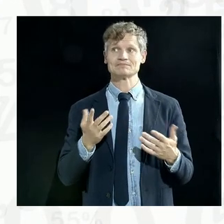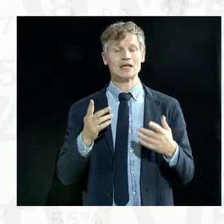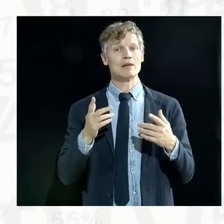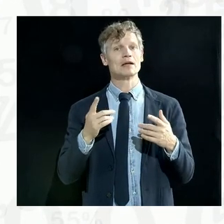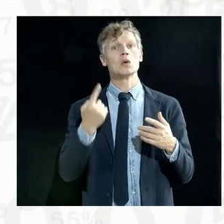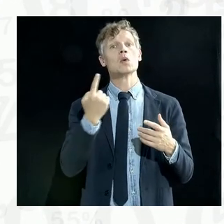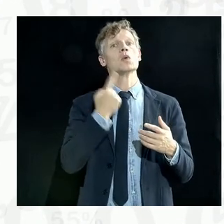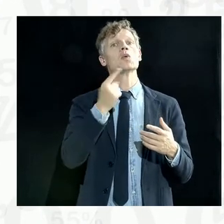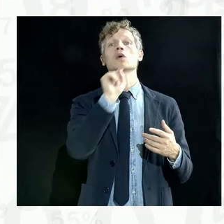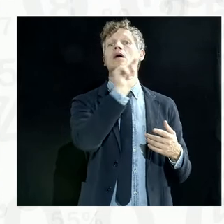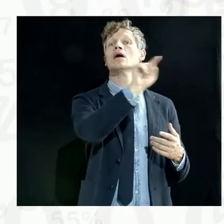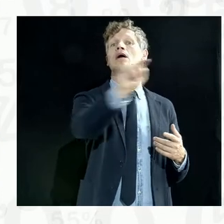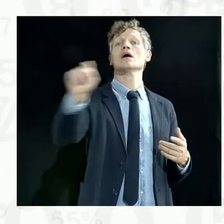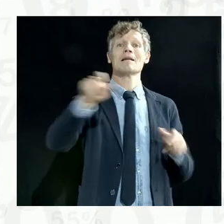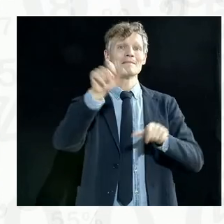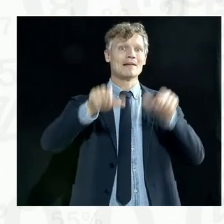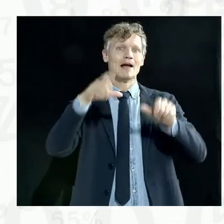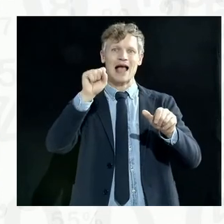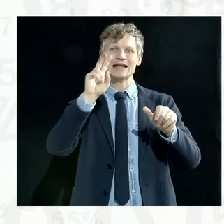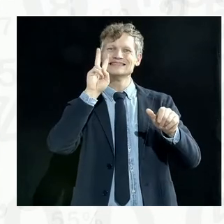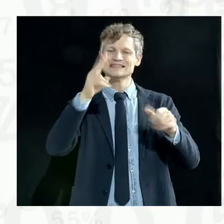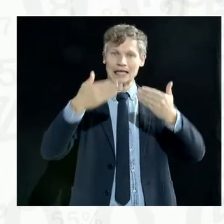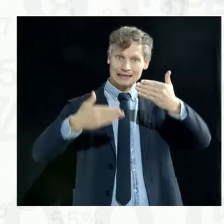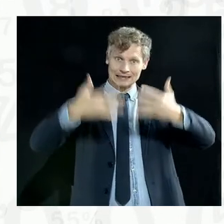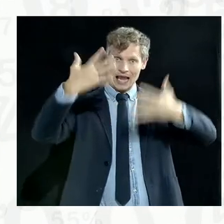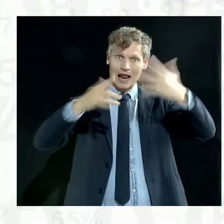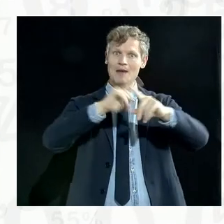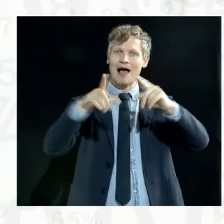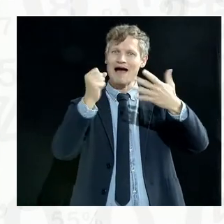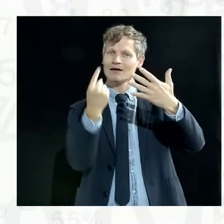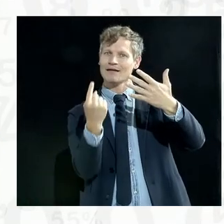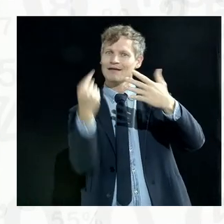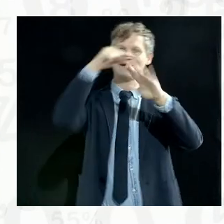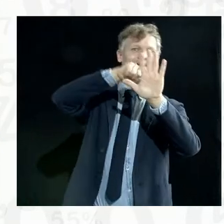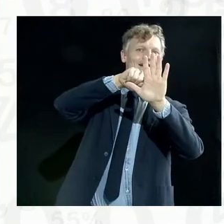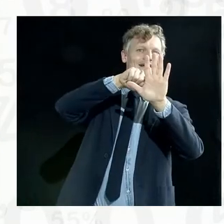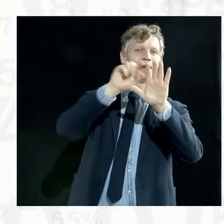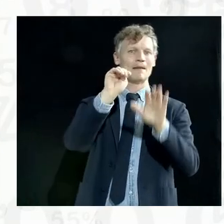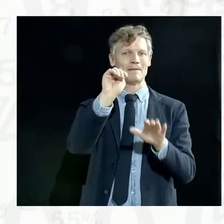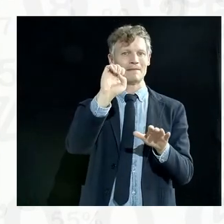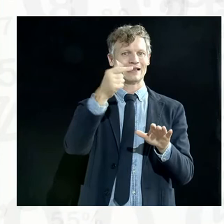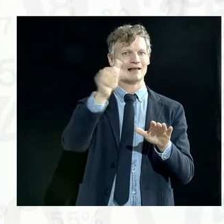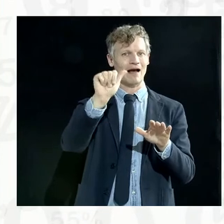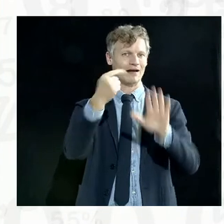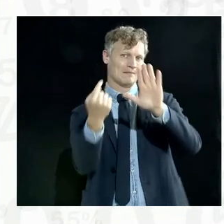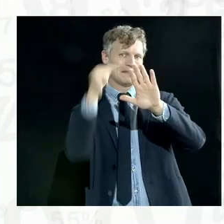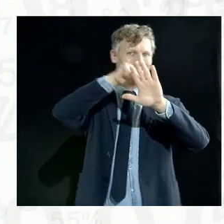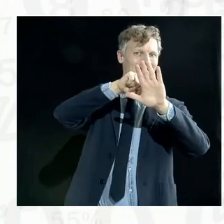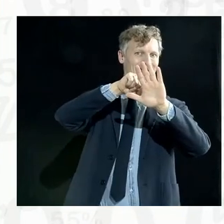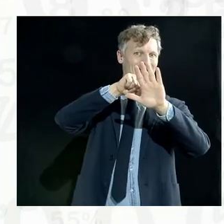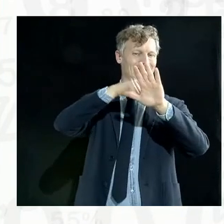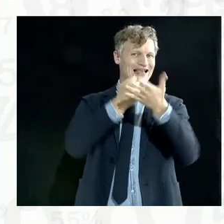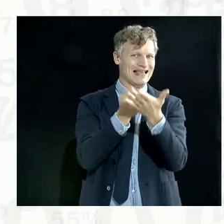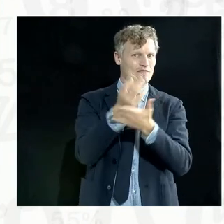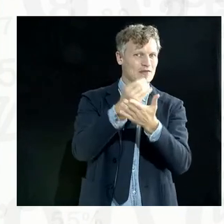to access metadata on a groundbreaking scale. So, if you find some of the Swiss, they will tell you all about it. But before we go to the